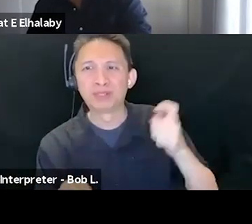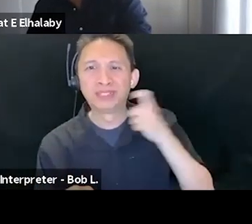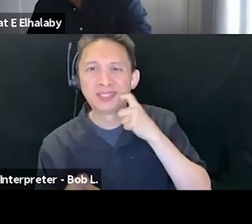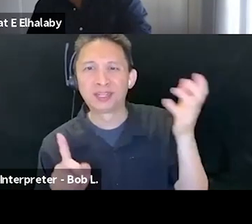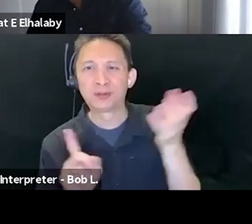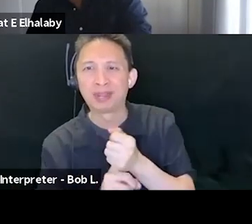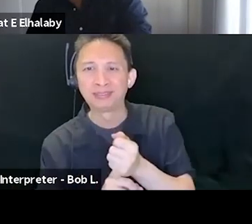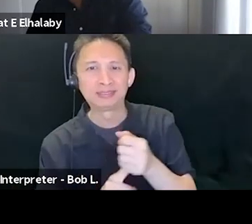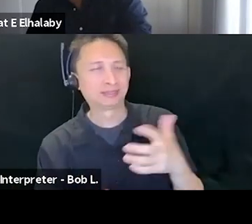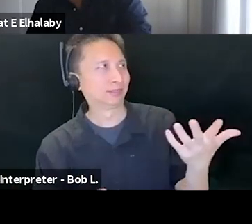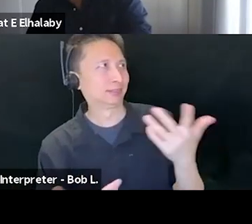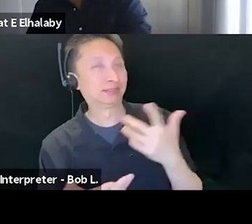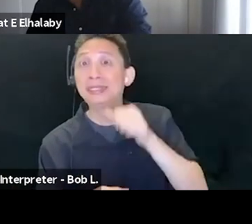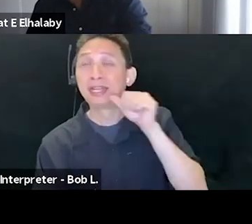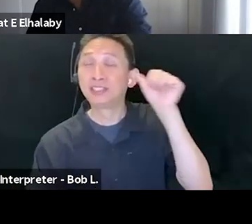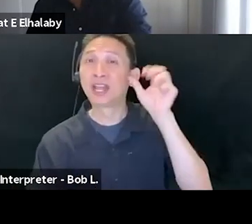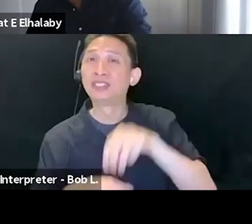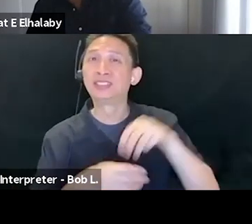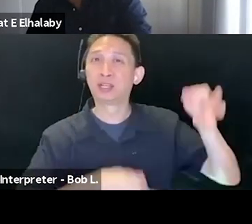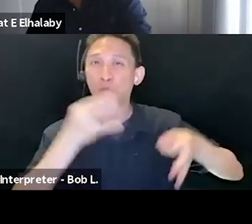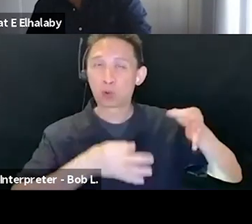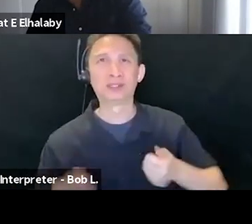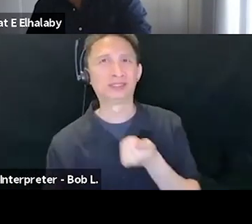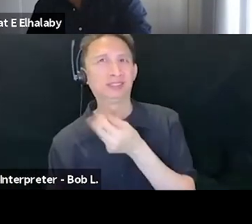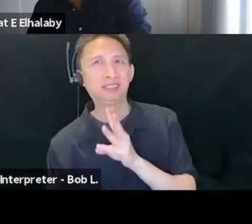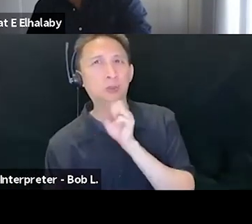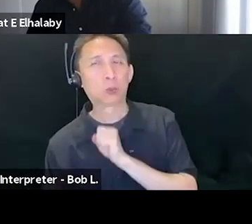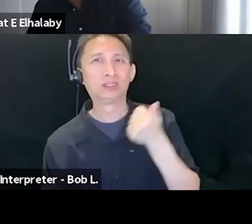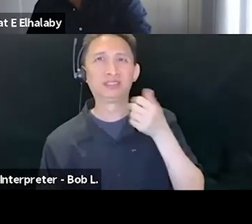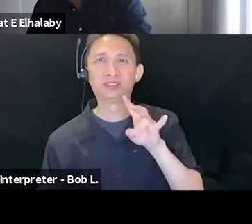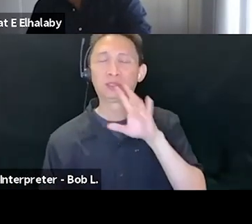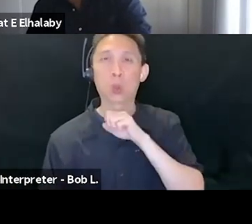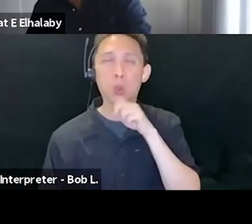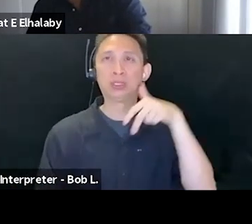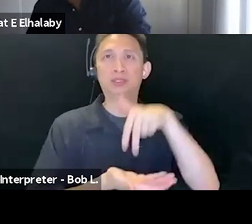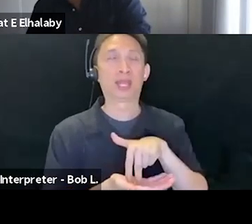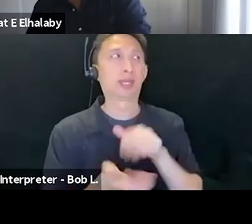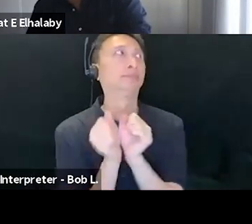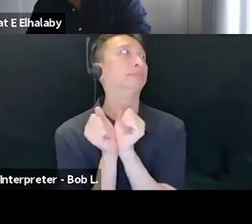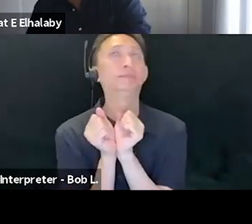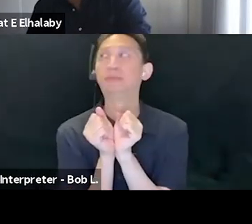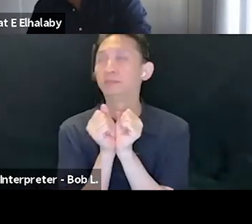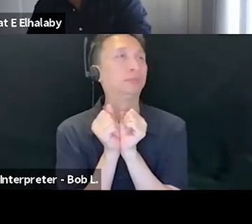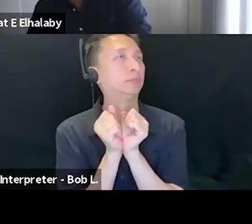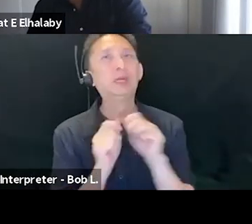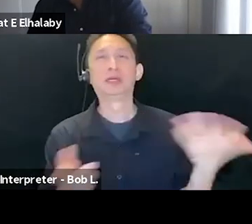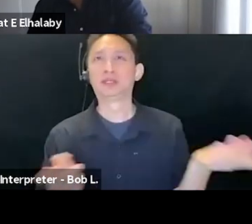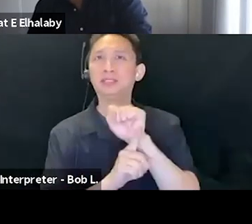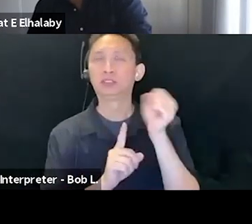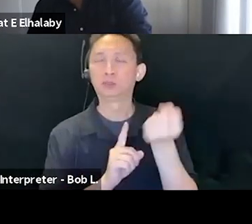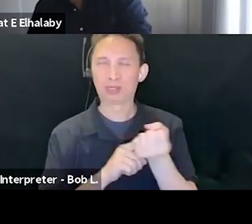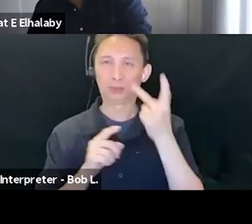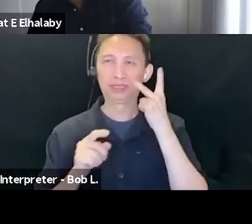Look at yesterday inside the court, 16 year old, 17 year old are standing there. So the situation is seen there because